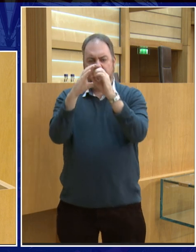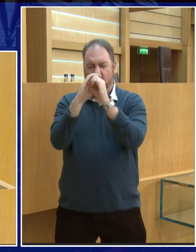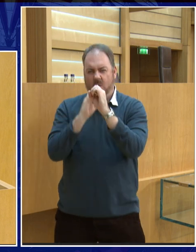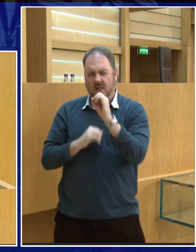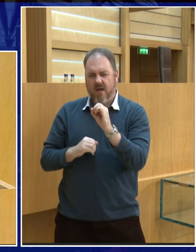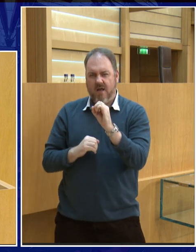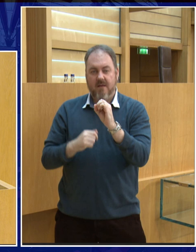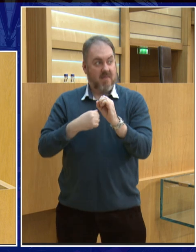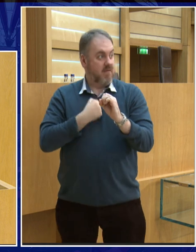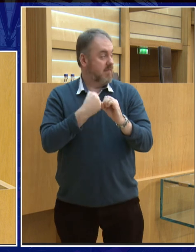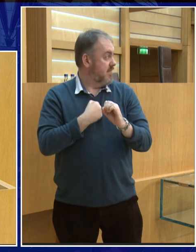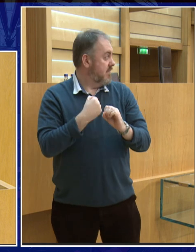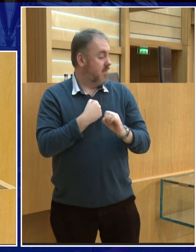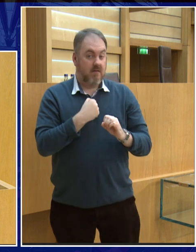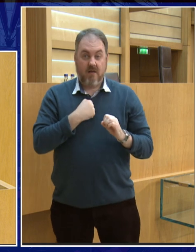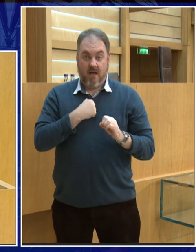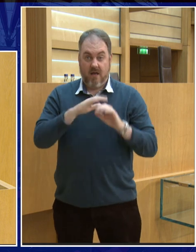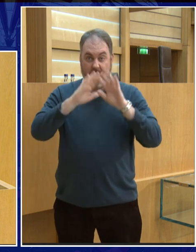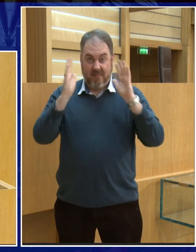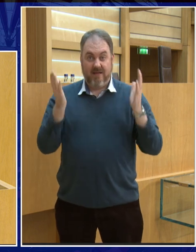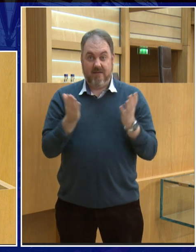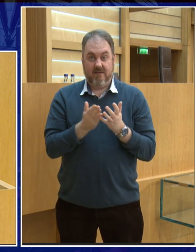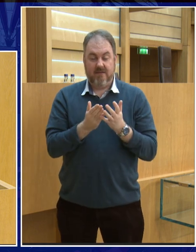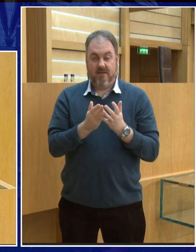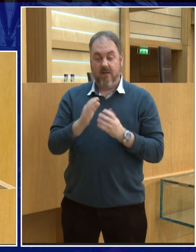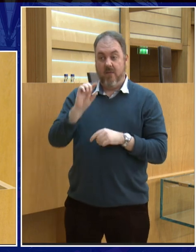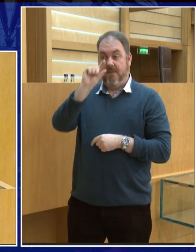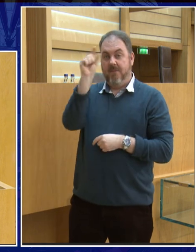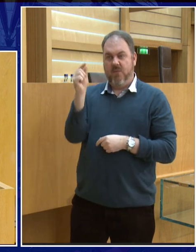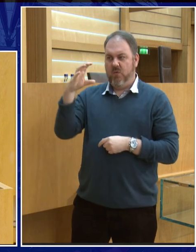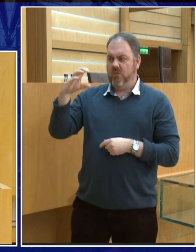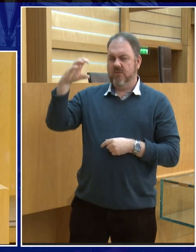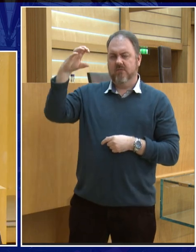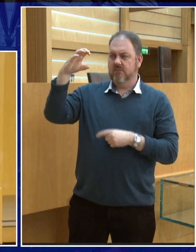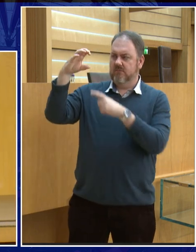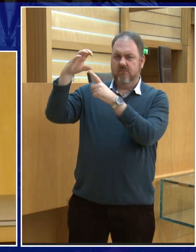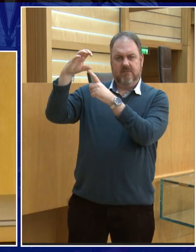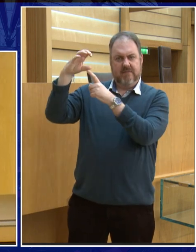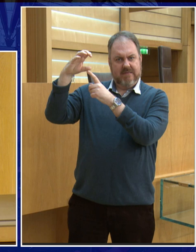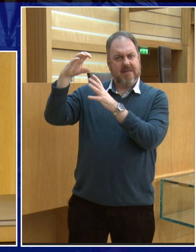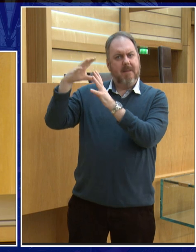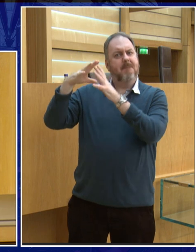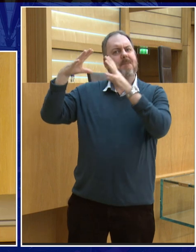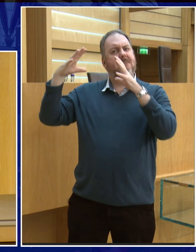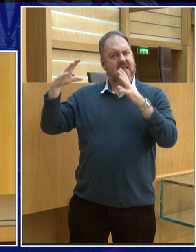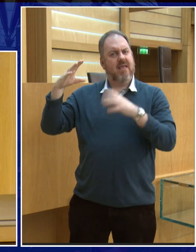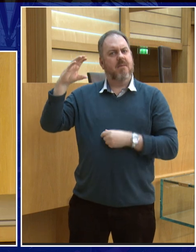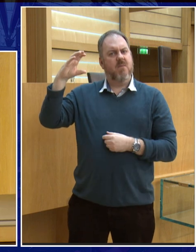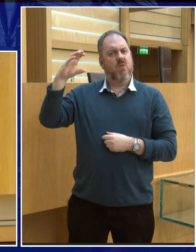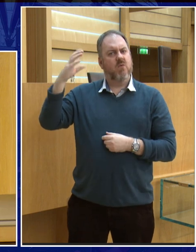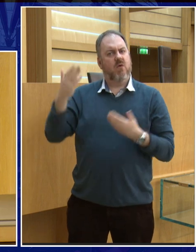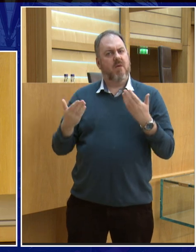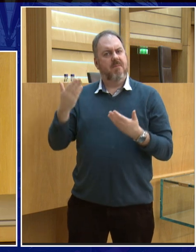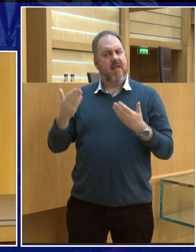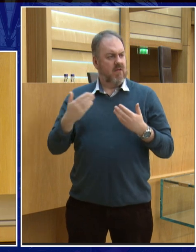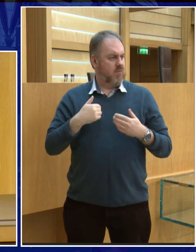the Earth and this is about the size of the moon, So, the moon is quite a bit smaller, but it's of a fair